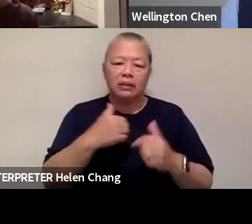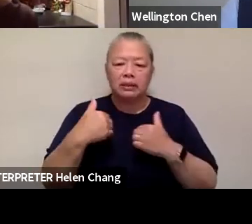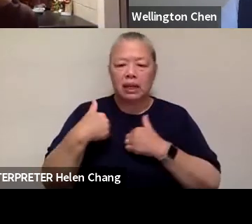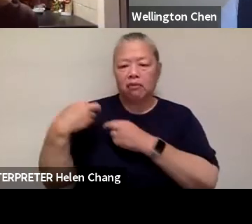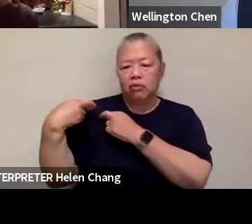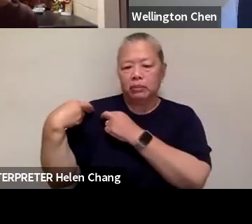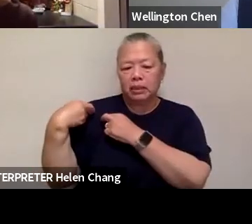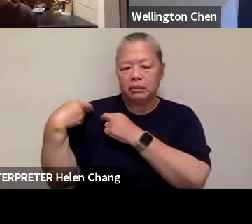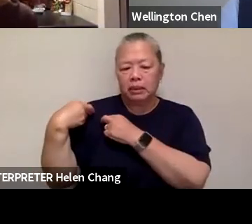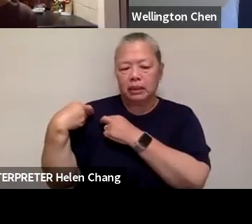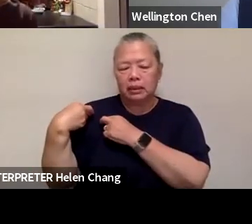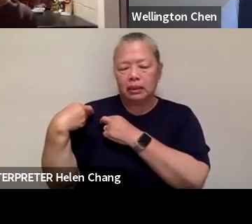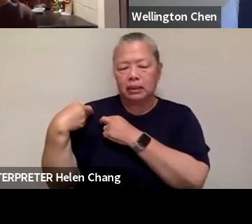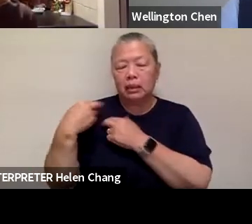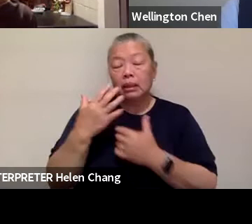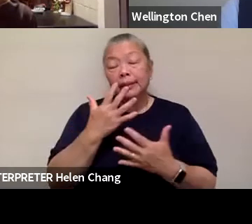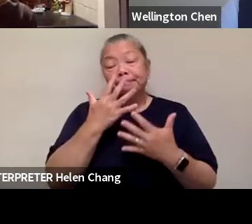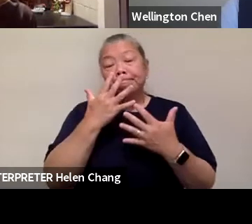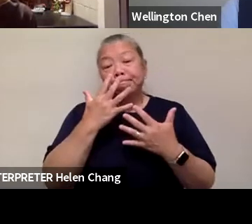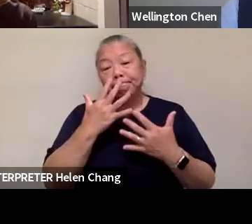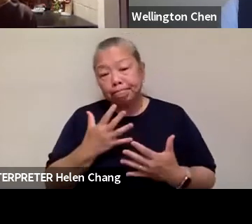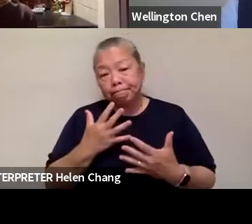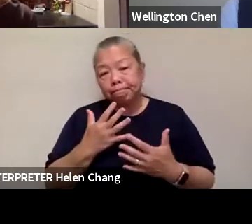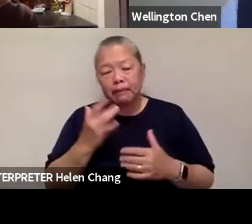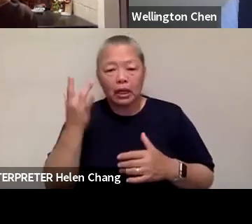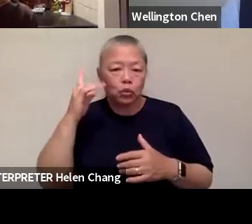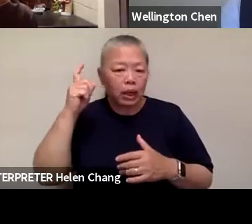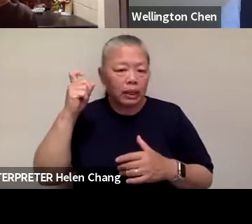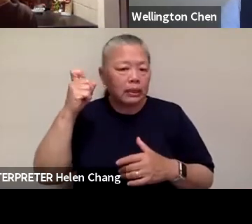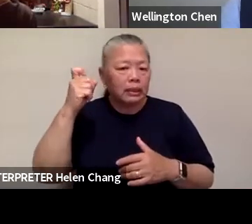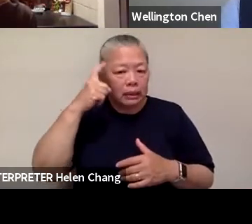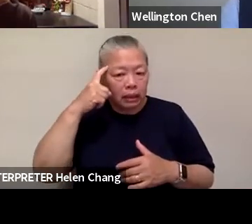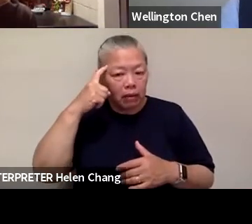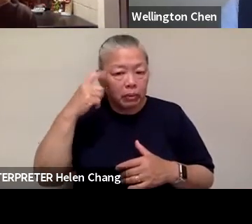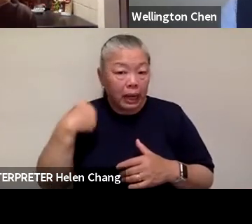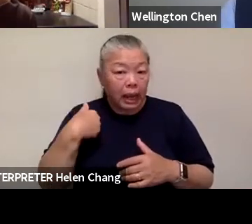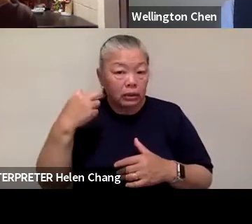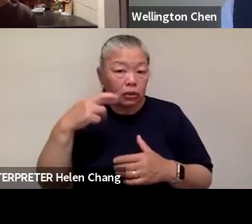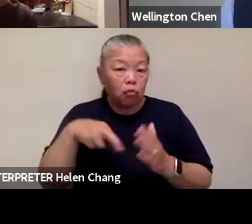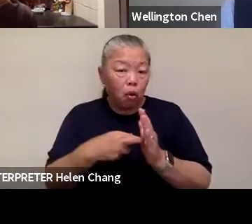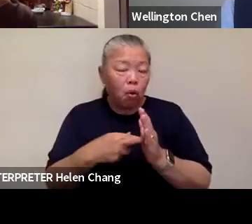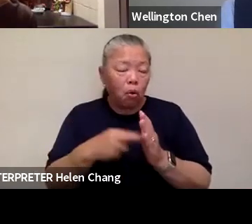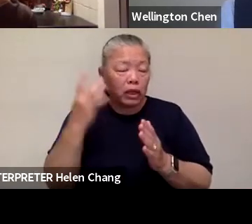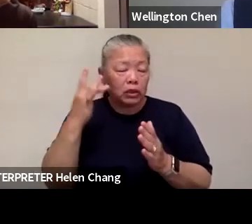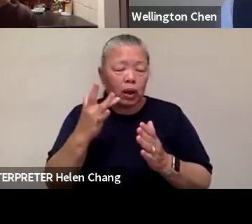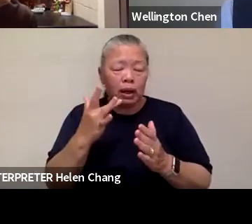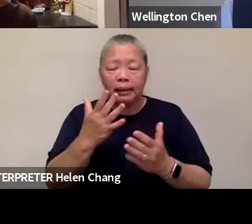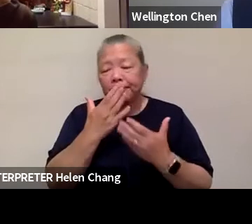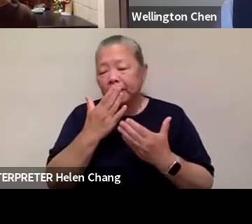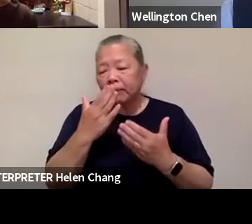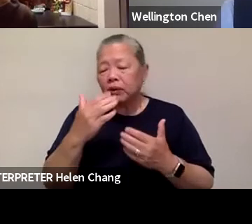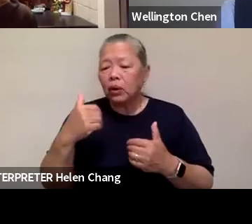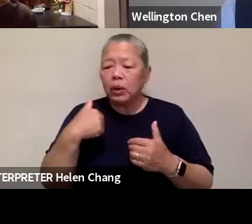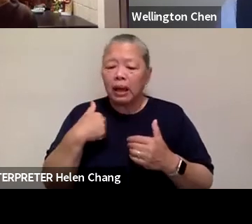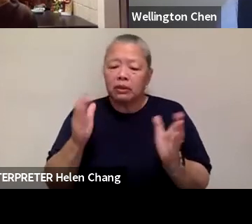And the unfortunate situation, and that's why government plays an even greater role, that's why I'm grateful for, you know, New York City has a department of small